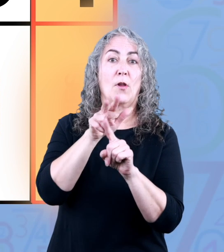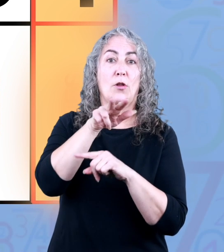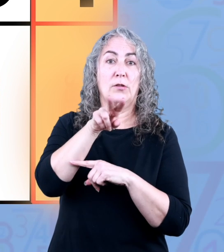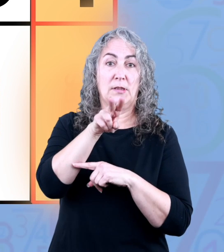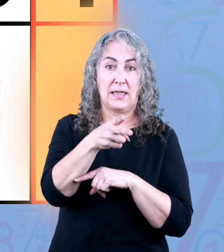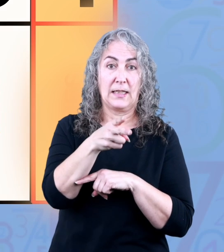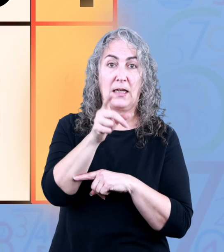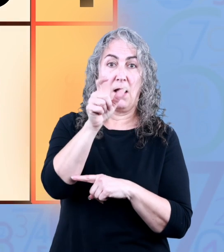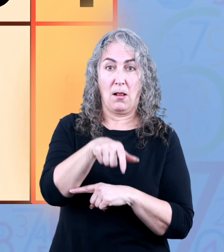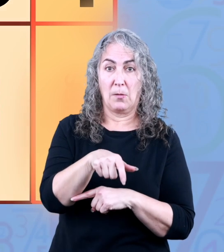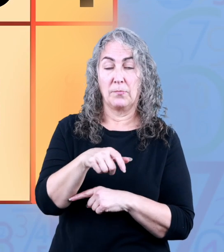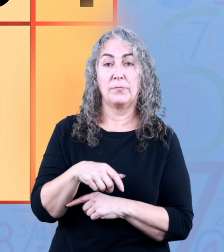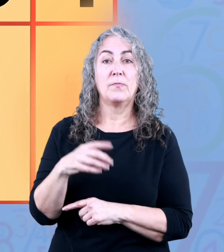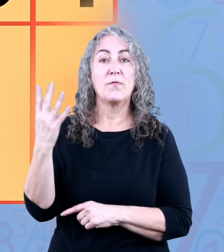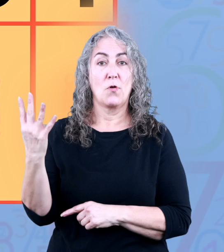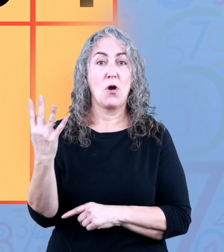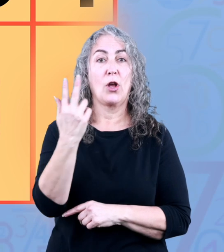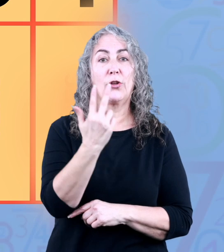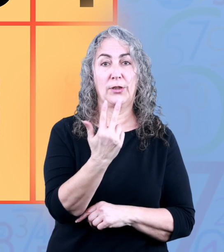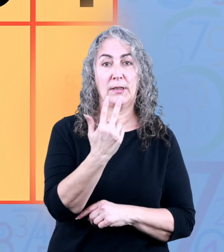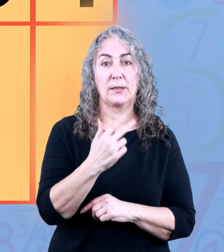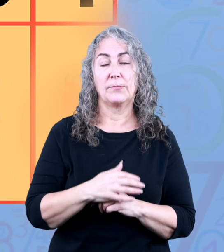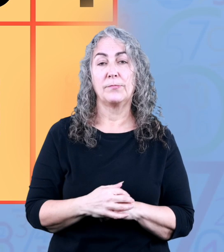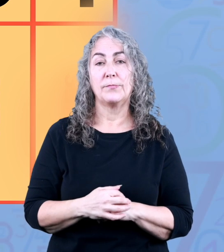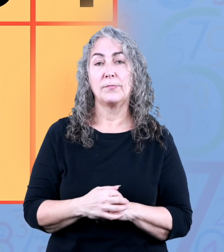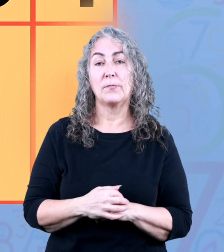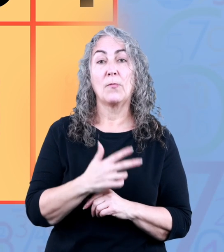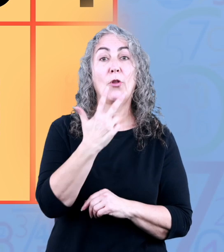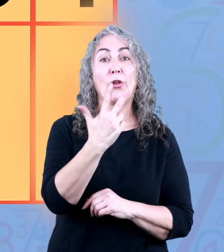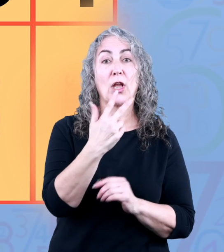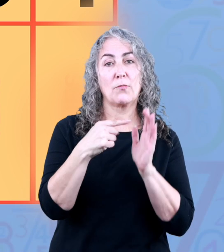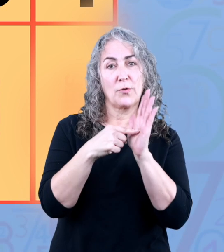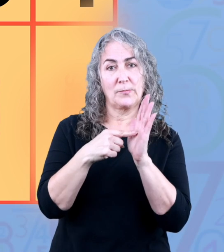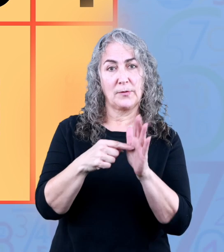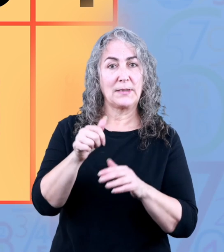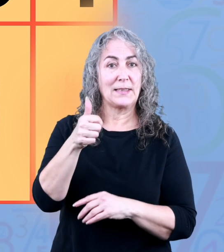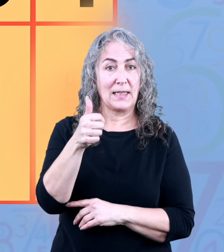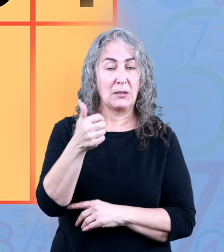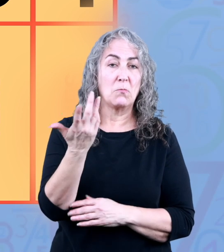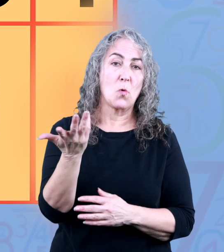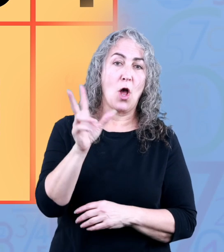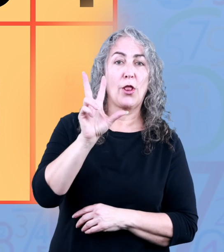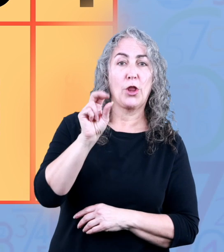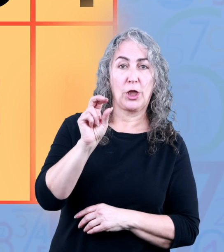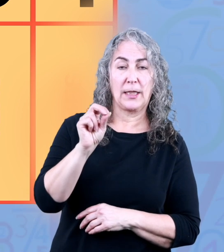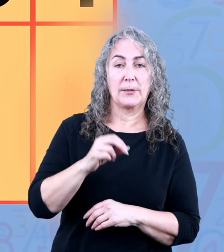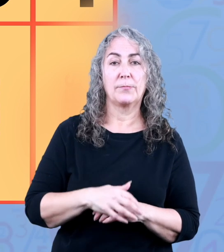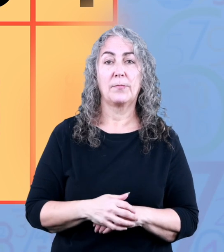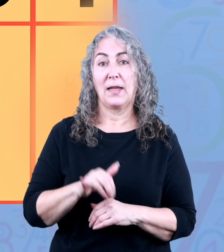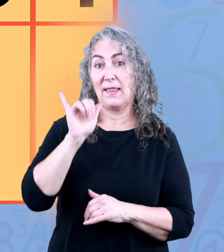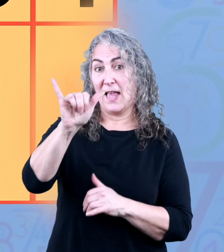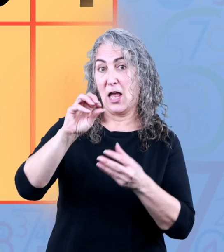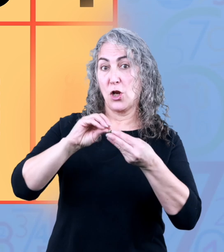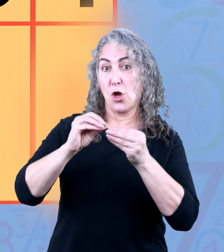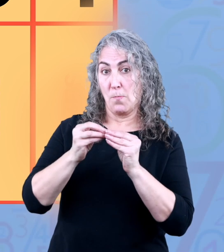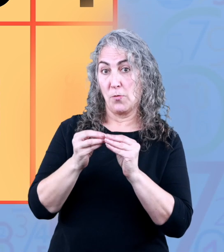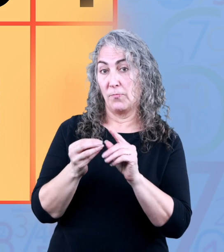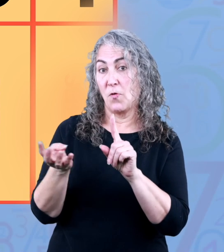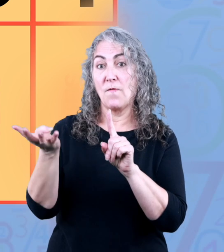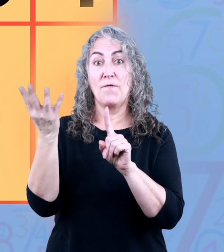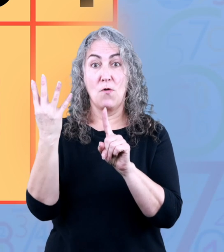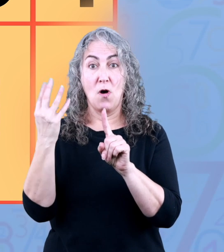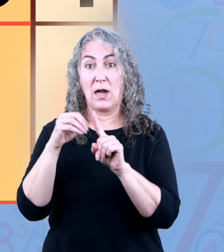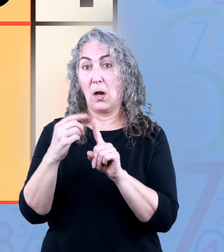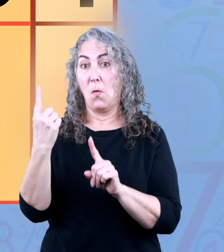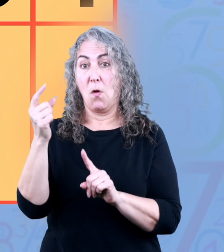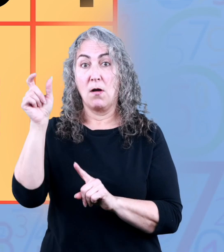the three and the tens column represents three tens or thirty in this number and